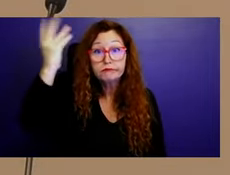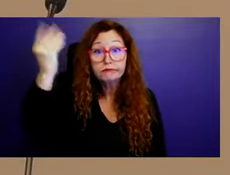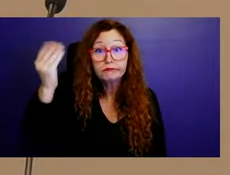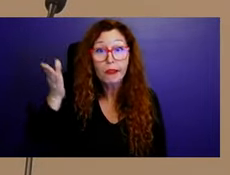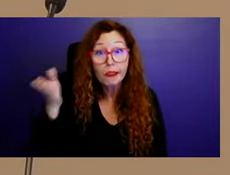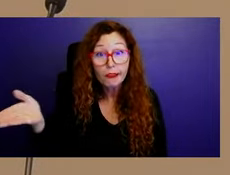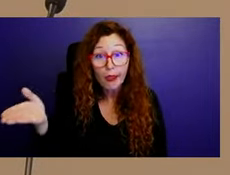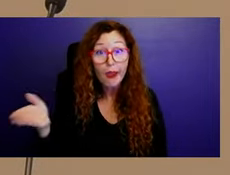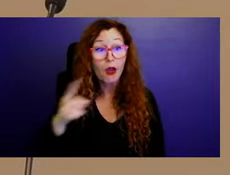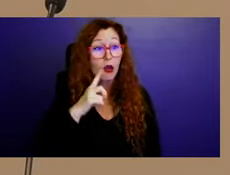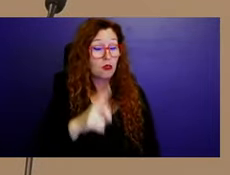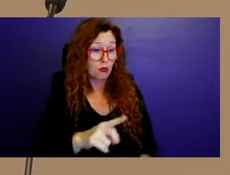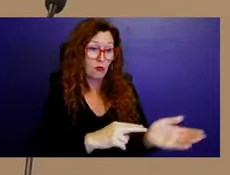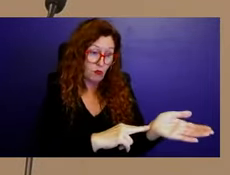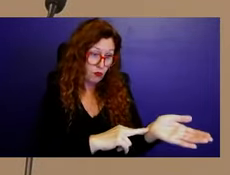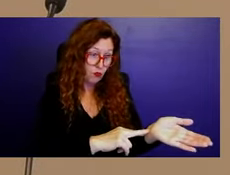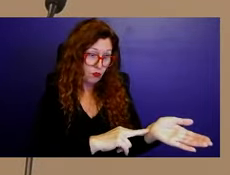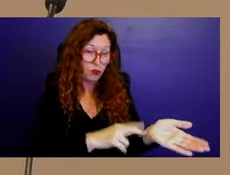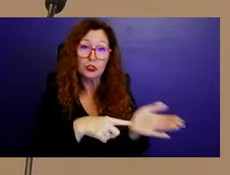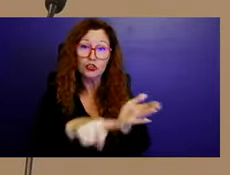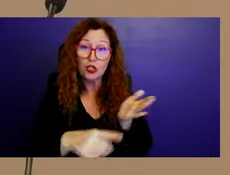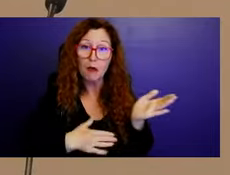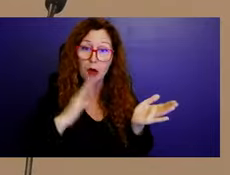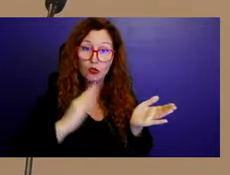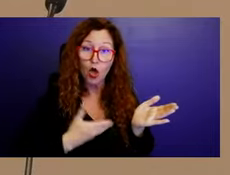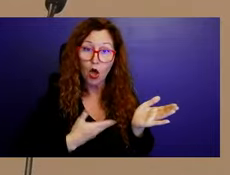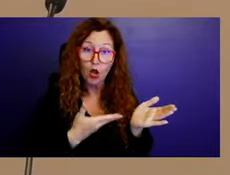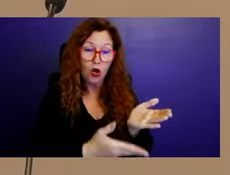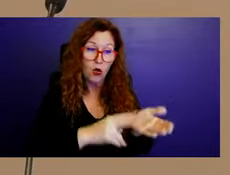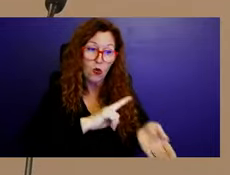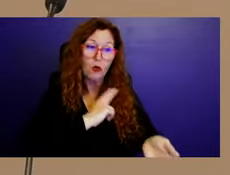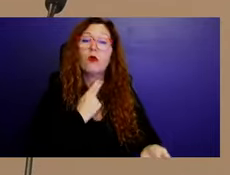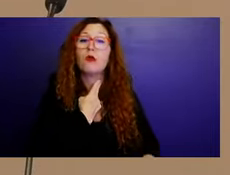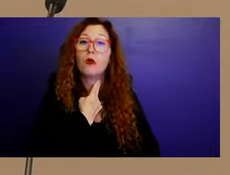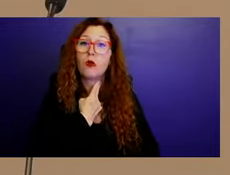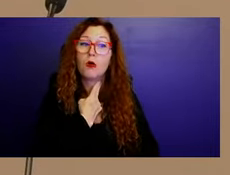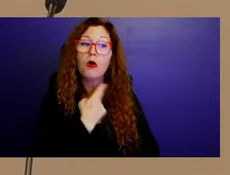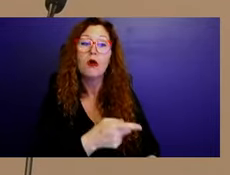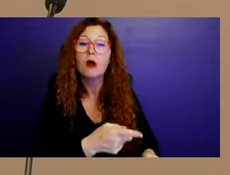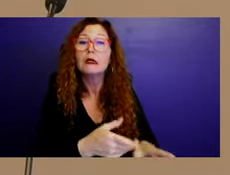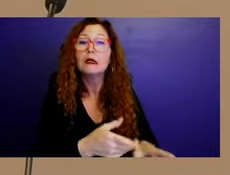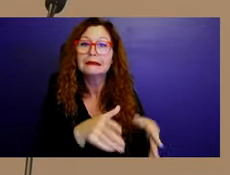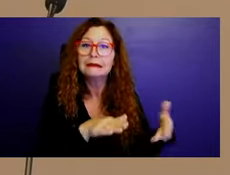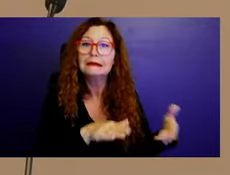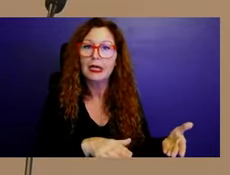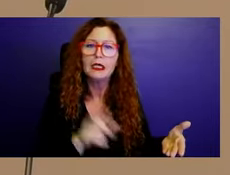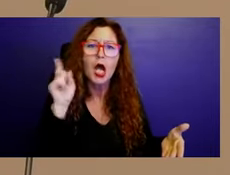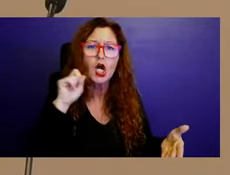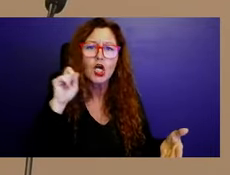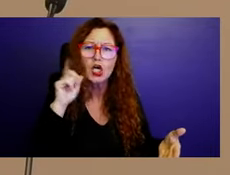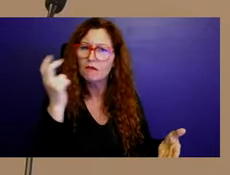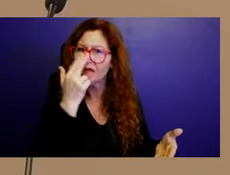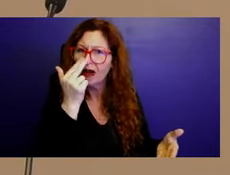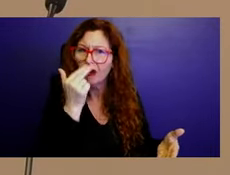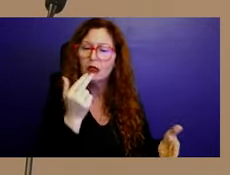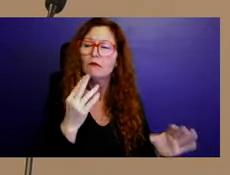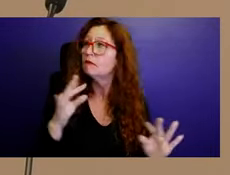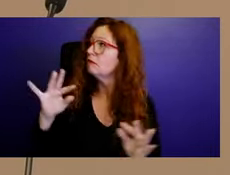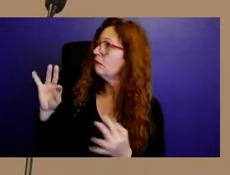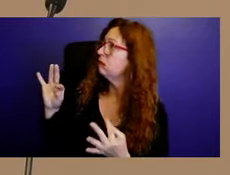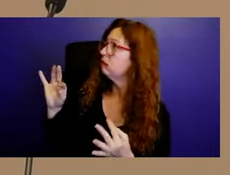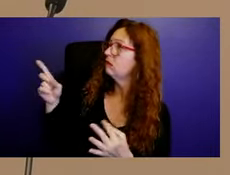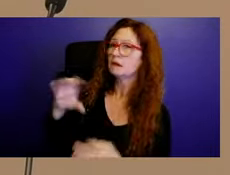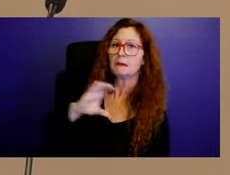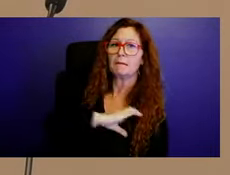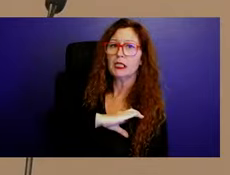turned around and here's two police officers in my hallway and I said, are you police? They said,